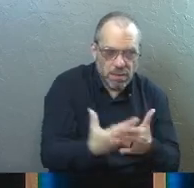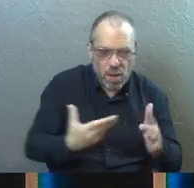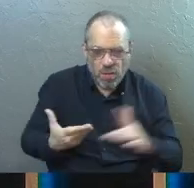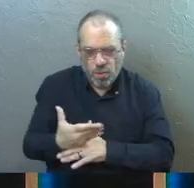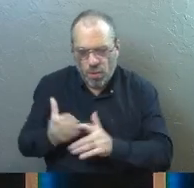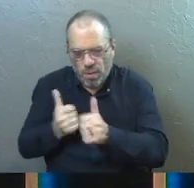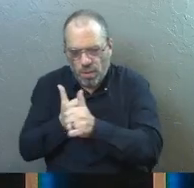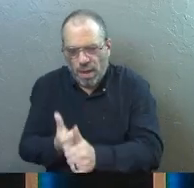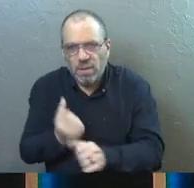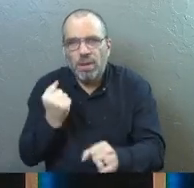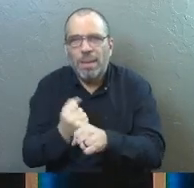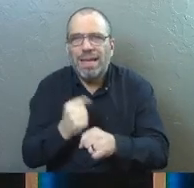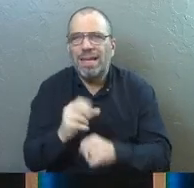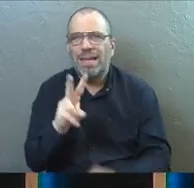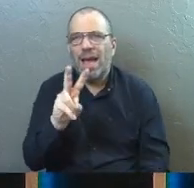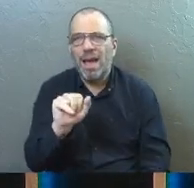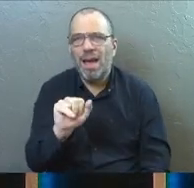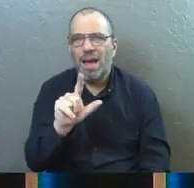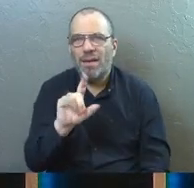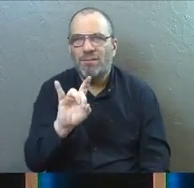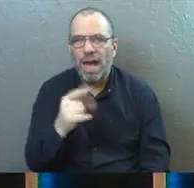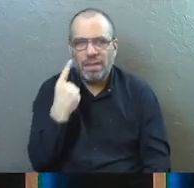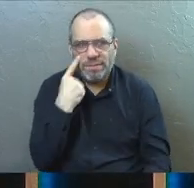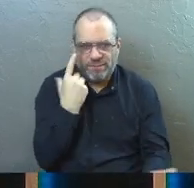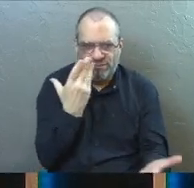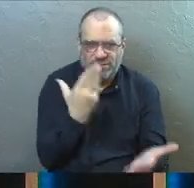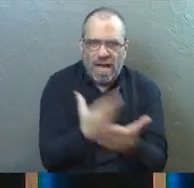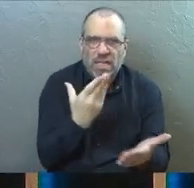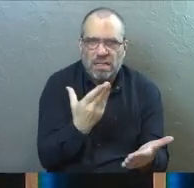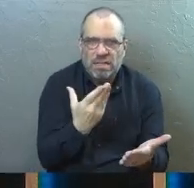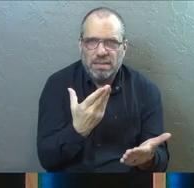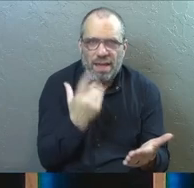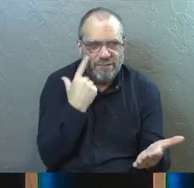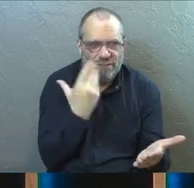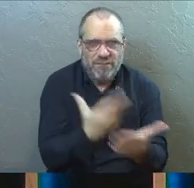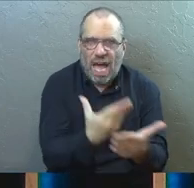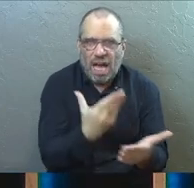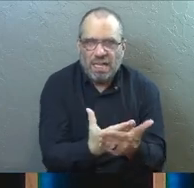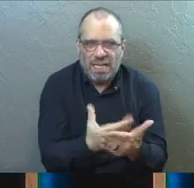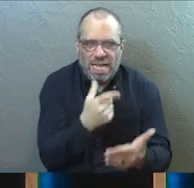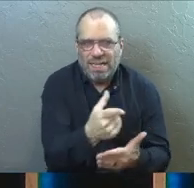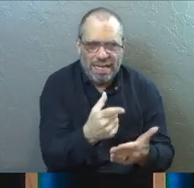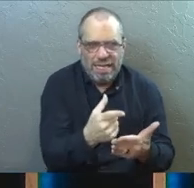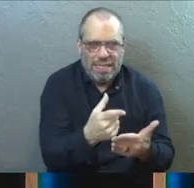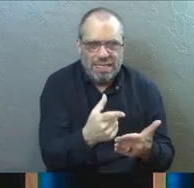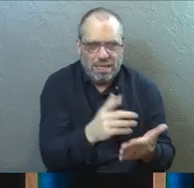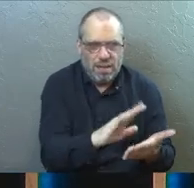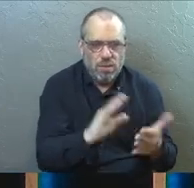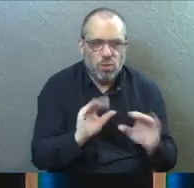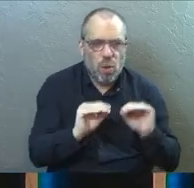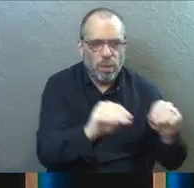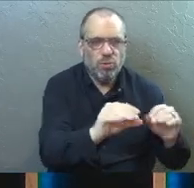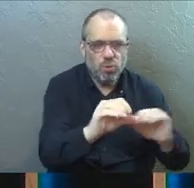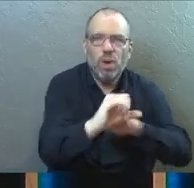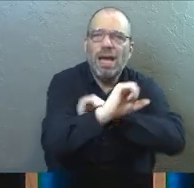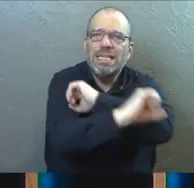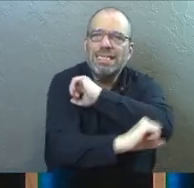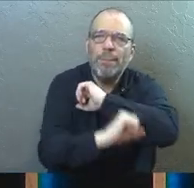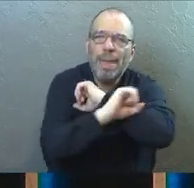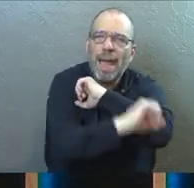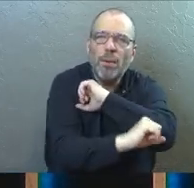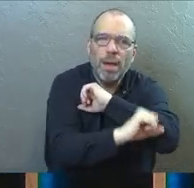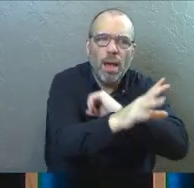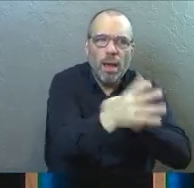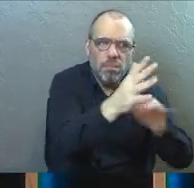to validate it. That maybe the, the aspect of this moving to Samaria was such a